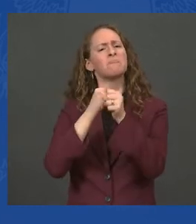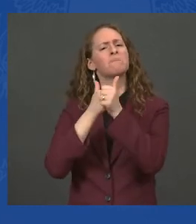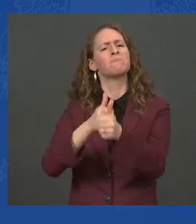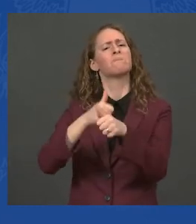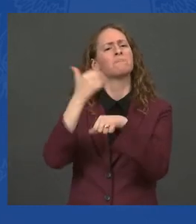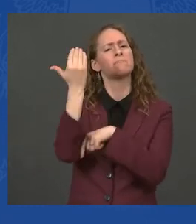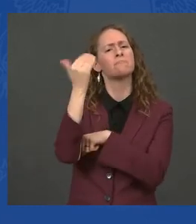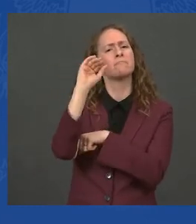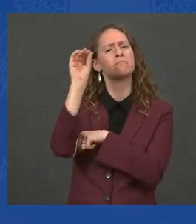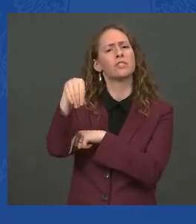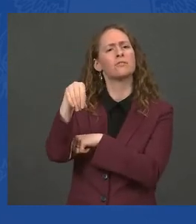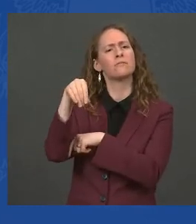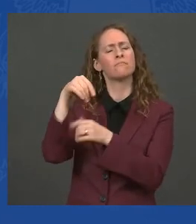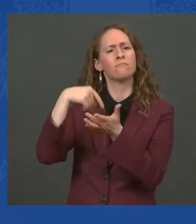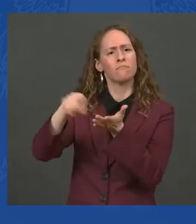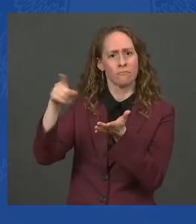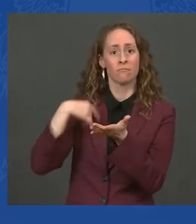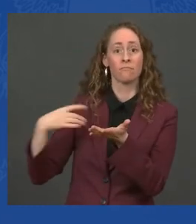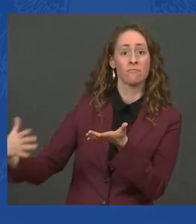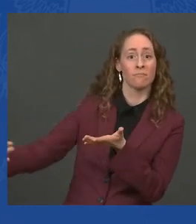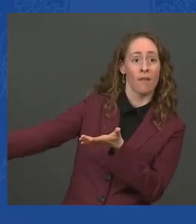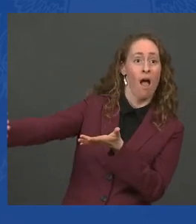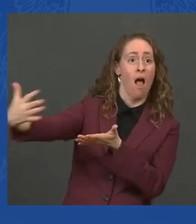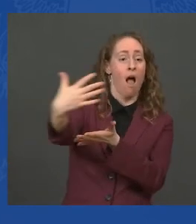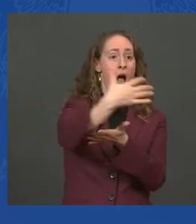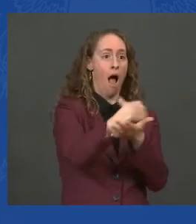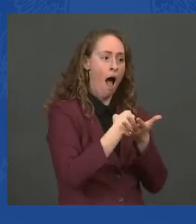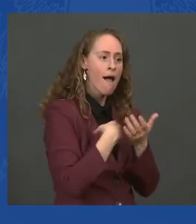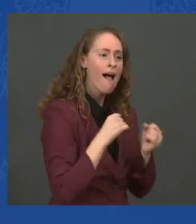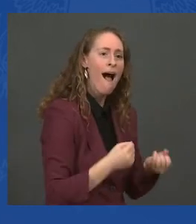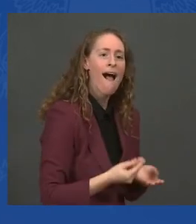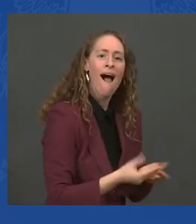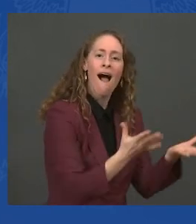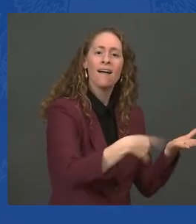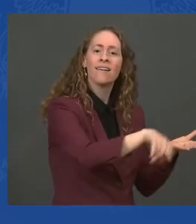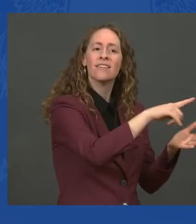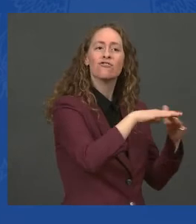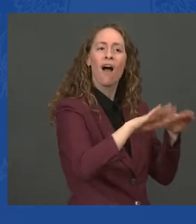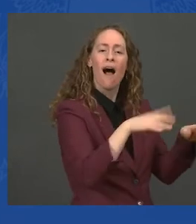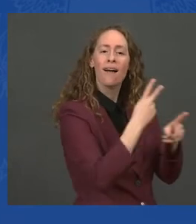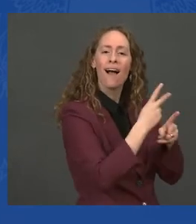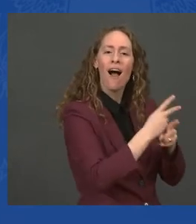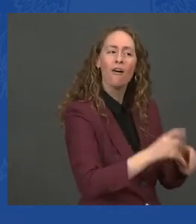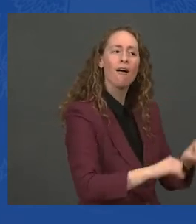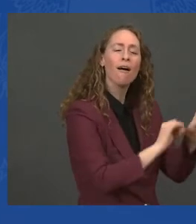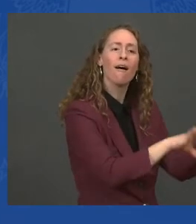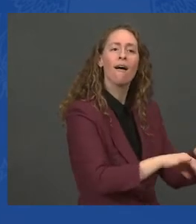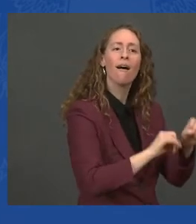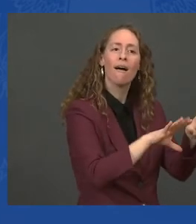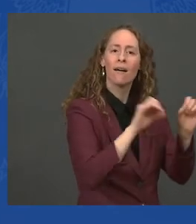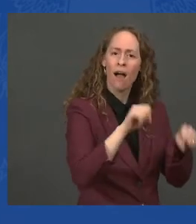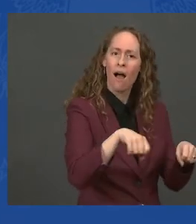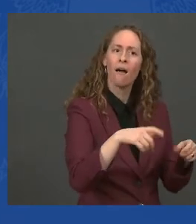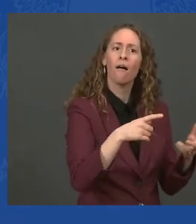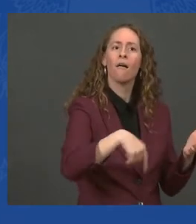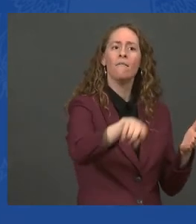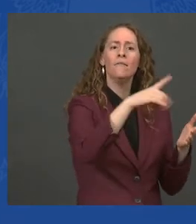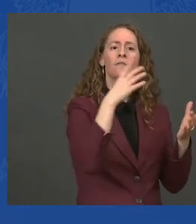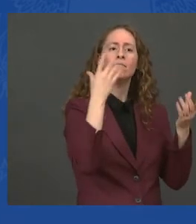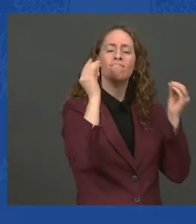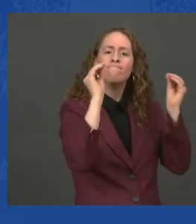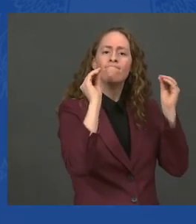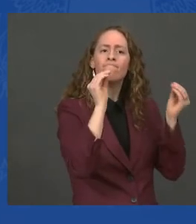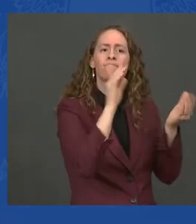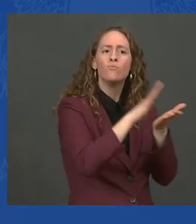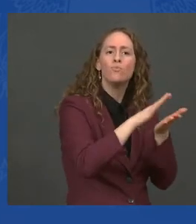90 percent of families and provides universal preschool for three and four all three- four-year-olds in America. Now, what's better